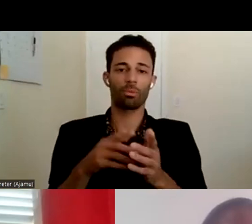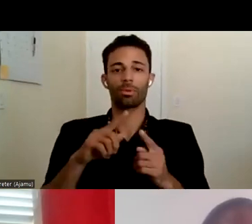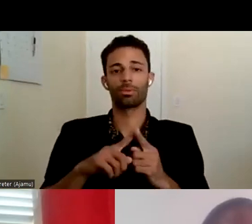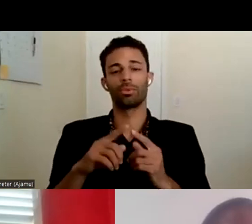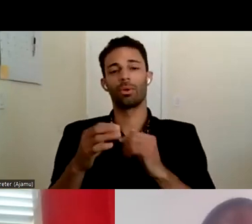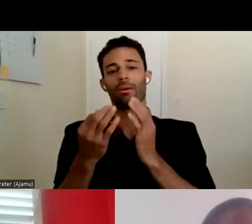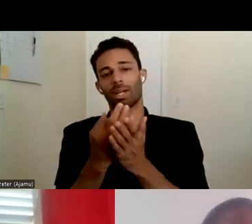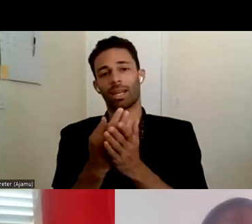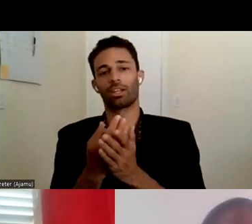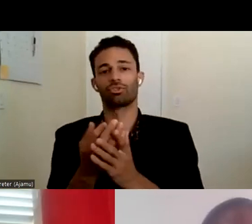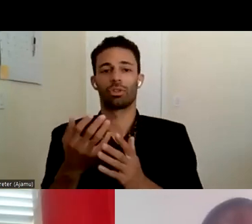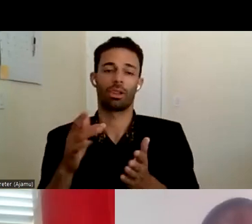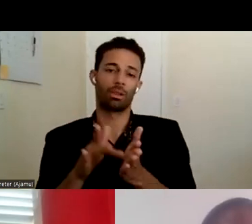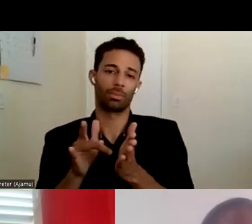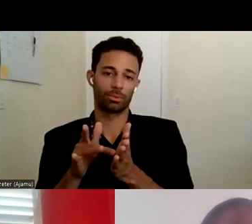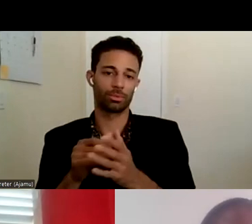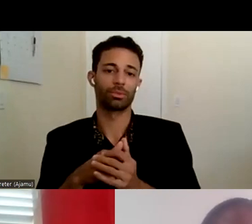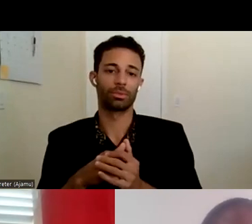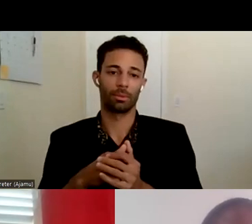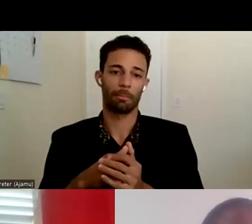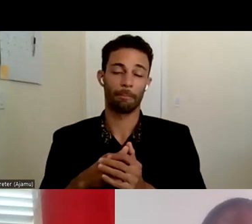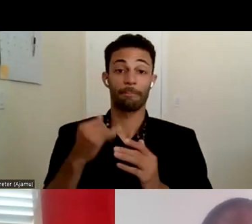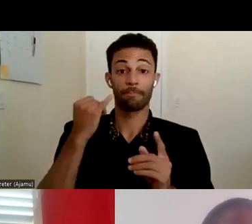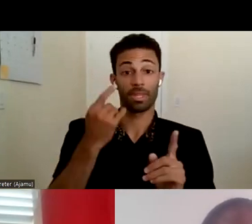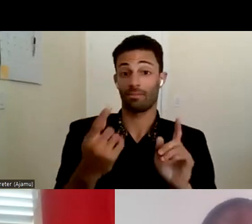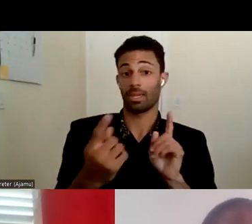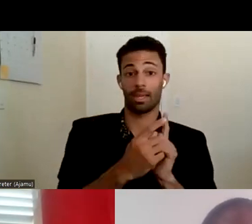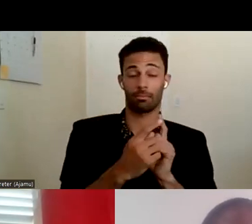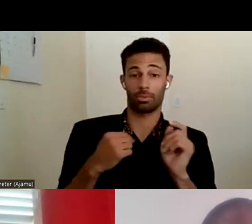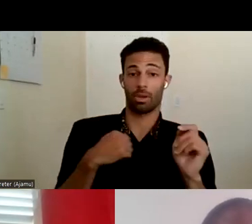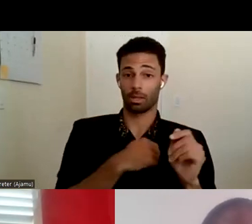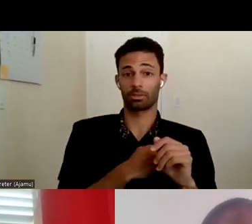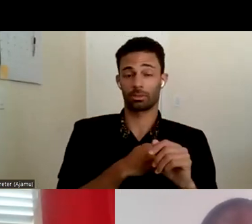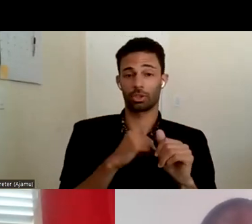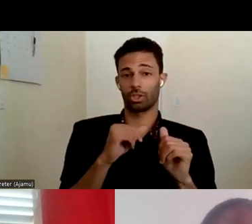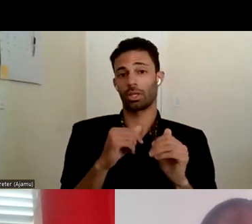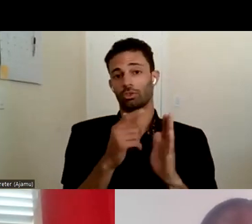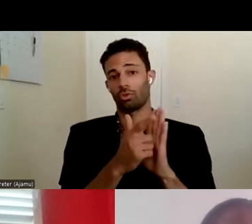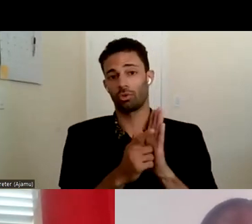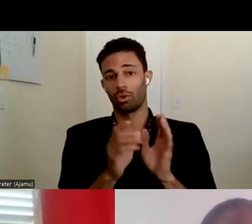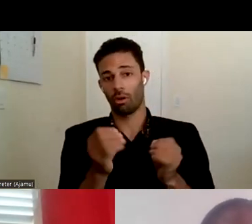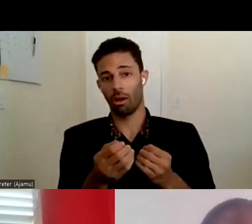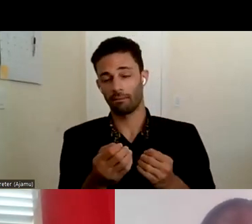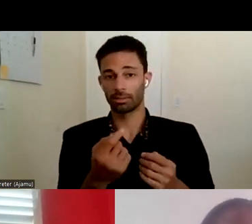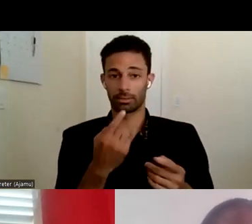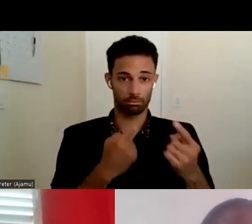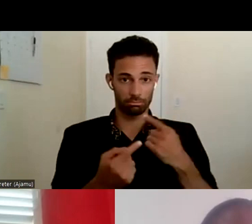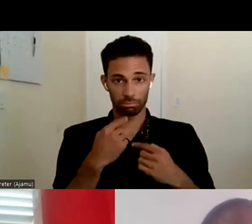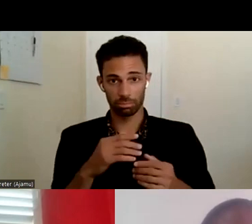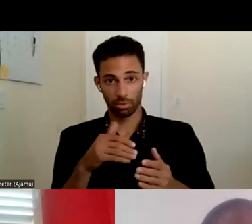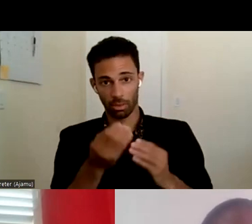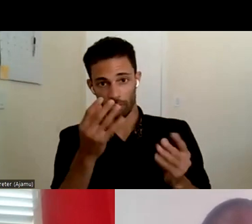So depending if he was, if he was coming to us as an attorney's office and he was telling us everything that's going on, I would probably involve our social worker